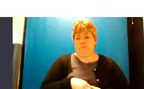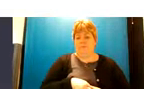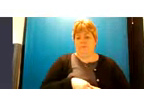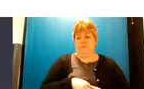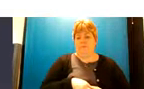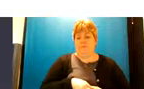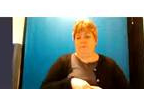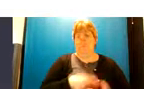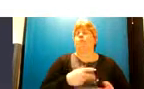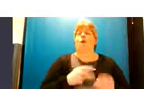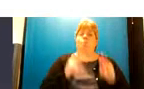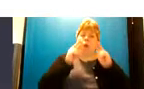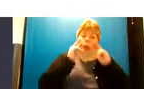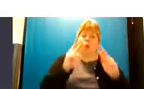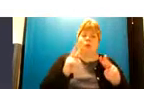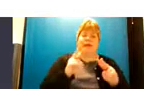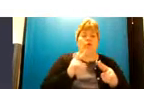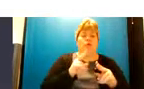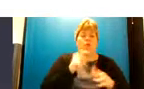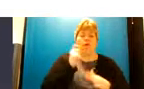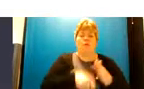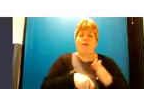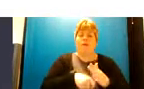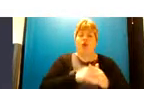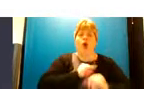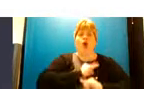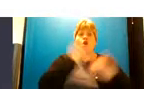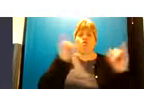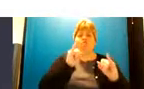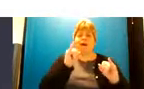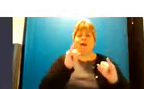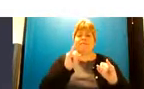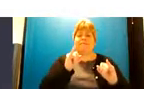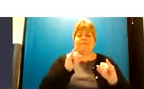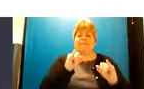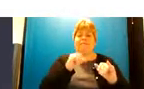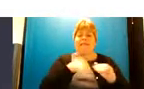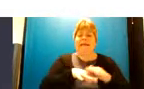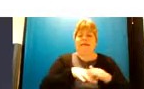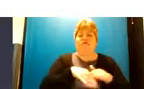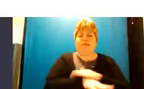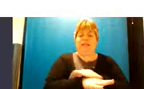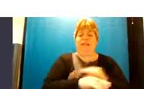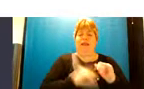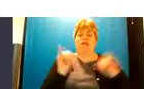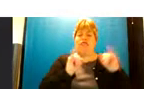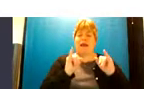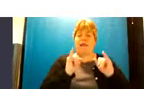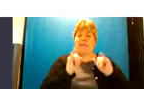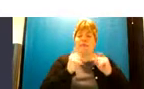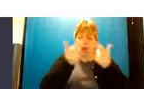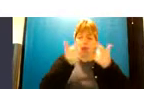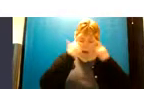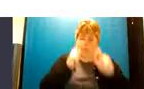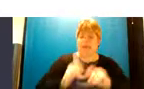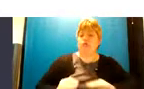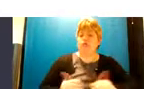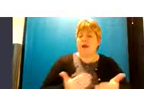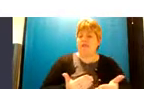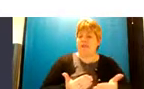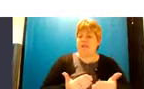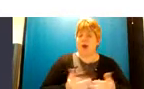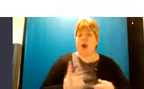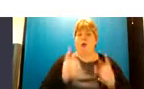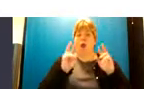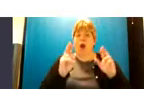we're looking to commission crisis in reach and crisis accommodation services um so these we're